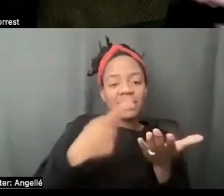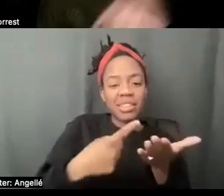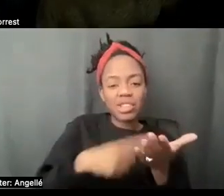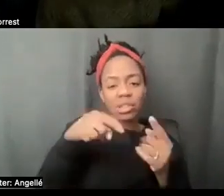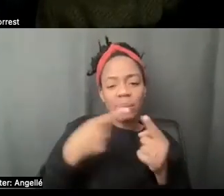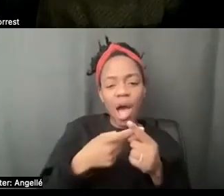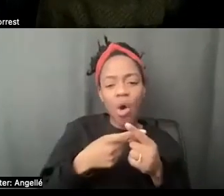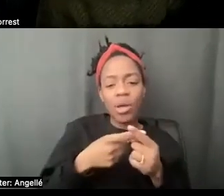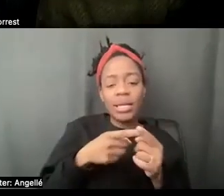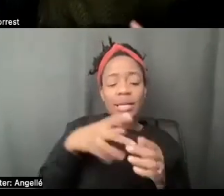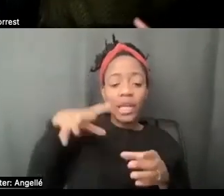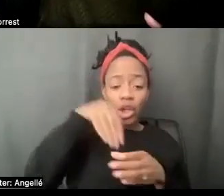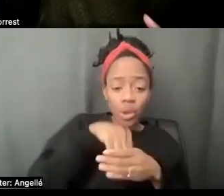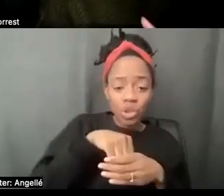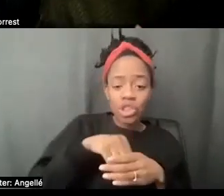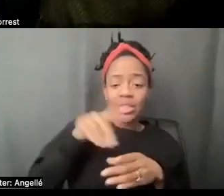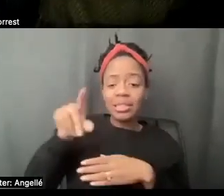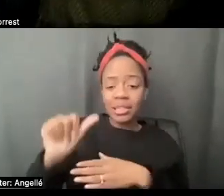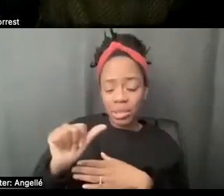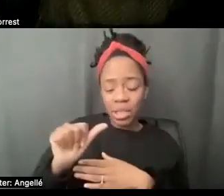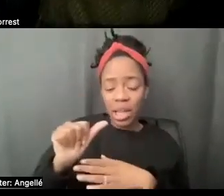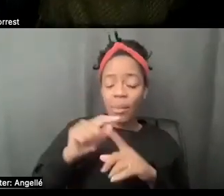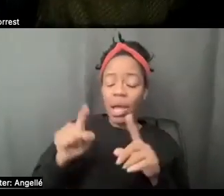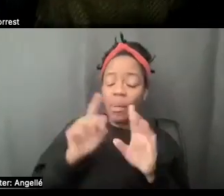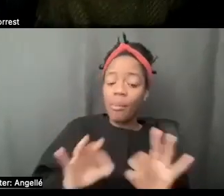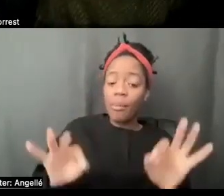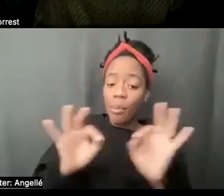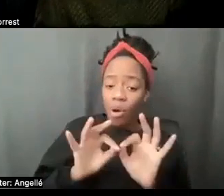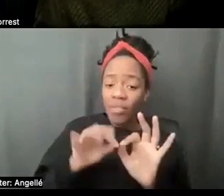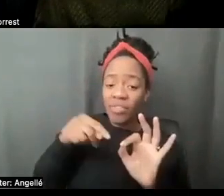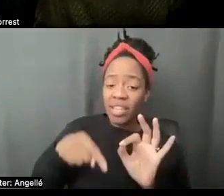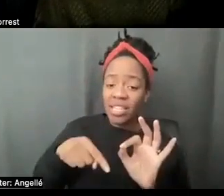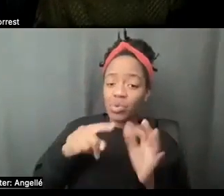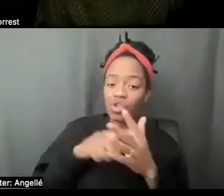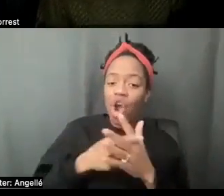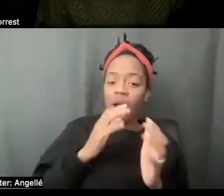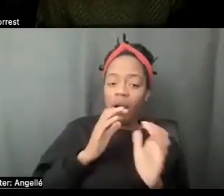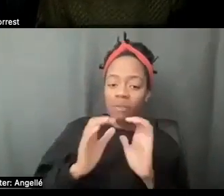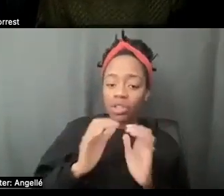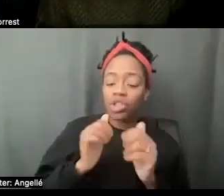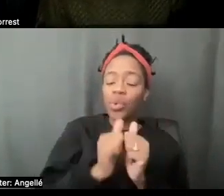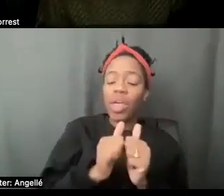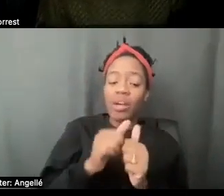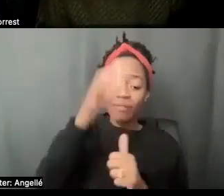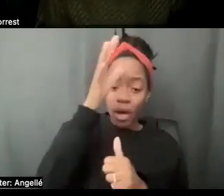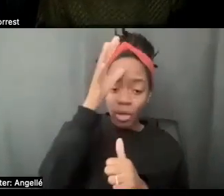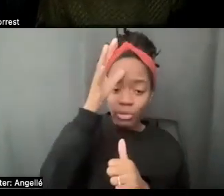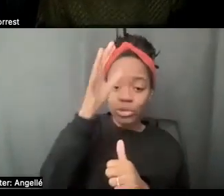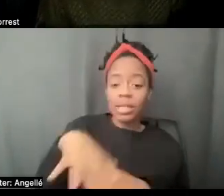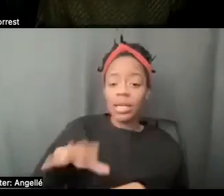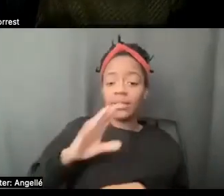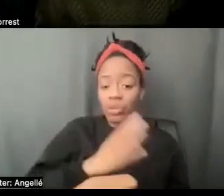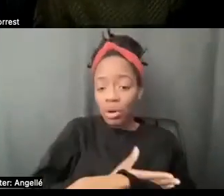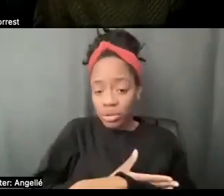But more importantly, this will generate conversations between fathers and daughters. And I think that